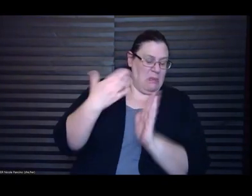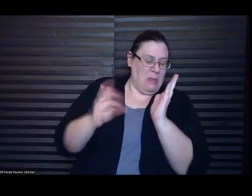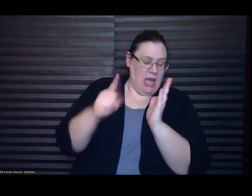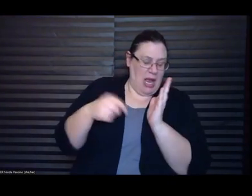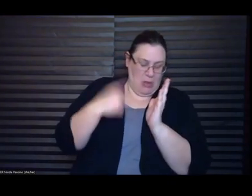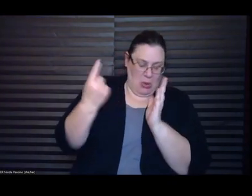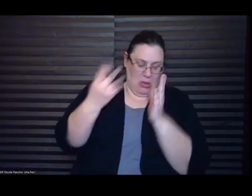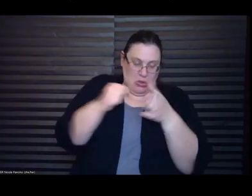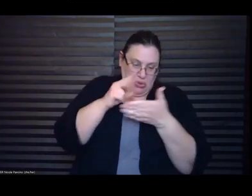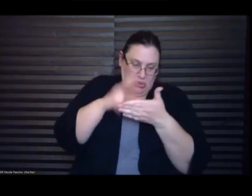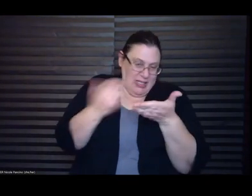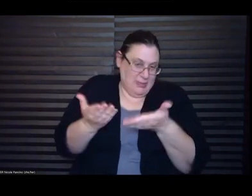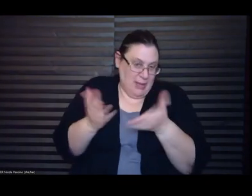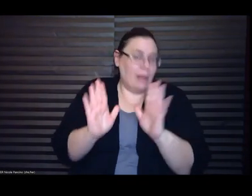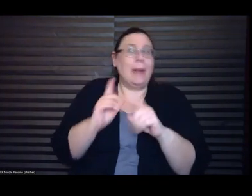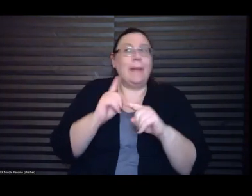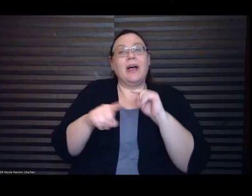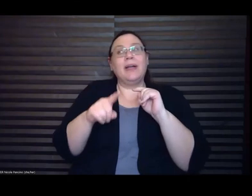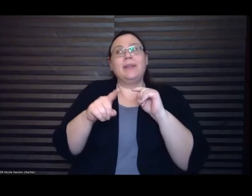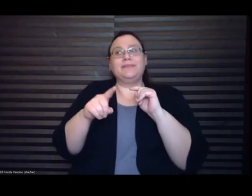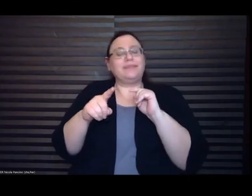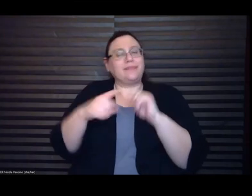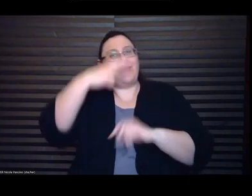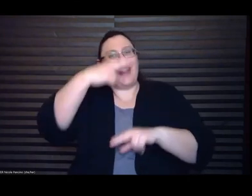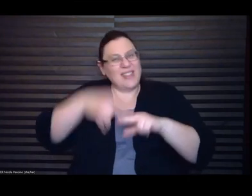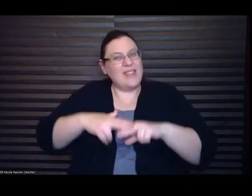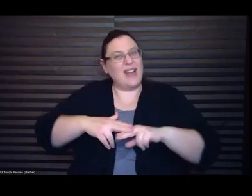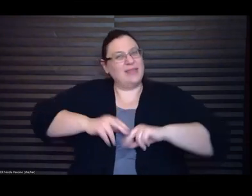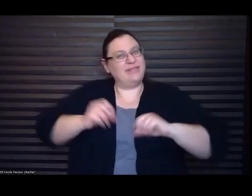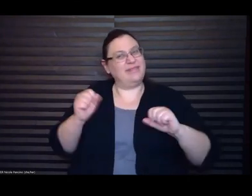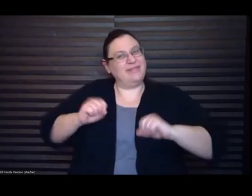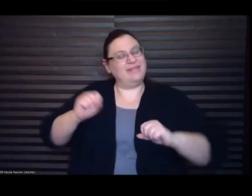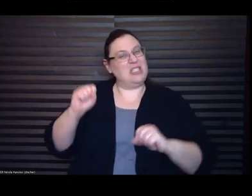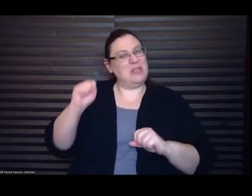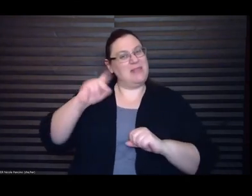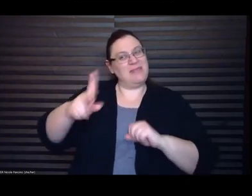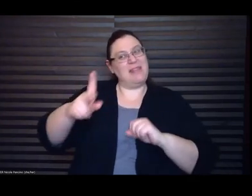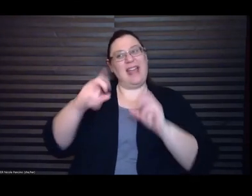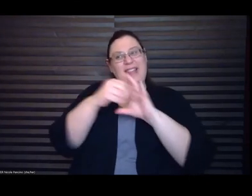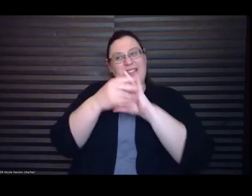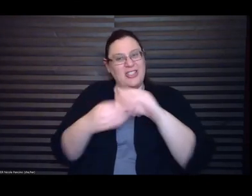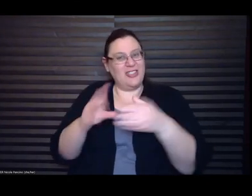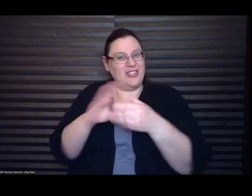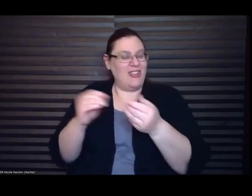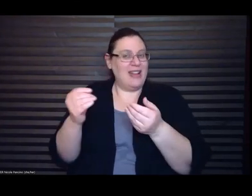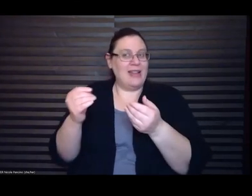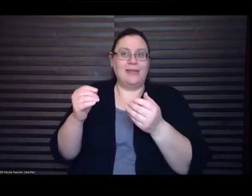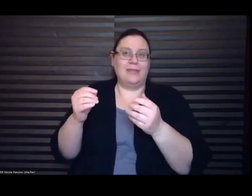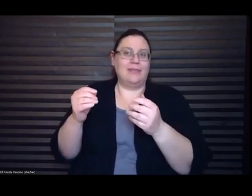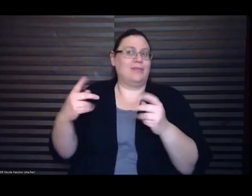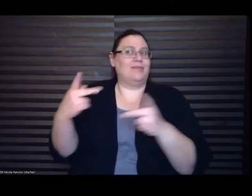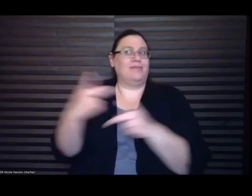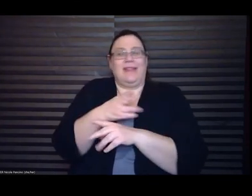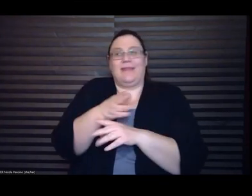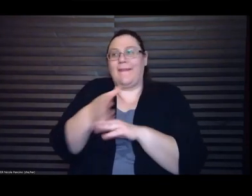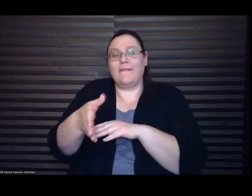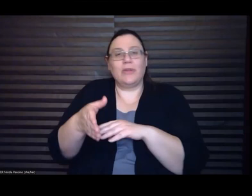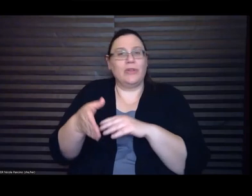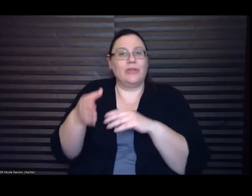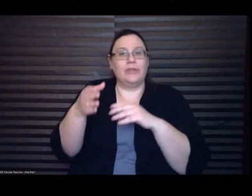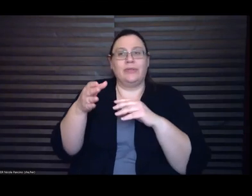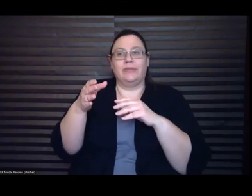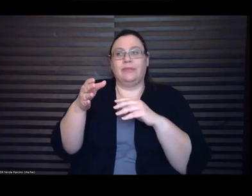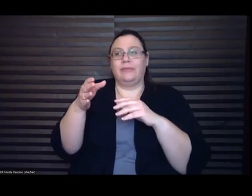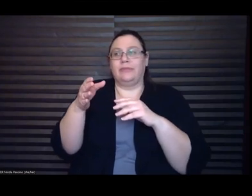back in stories especially after you know just putting this novel that took me forever to write out in the